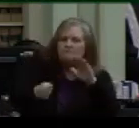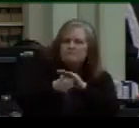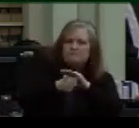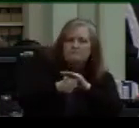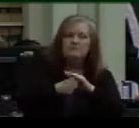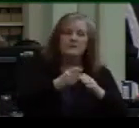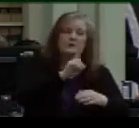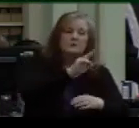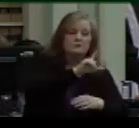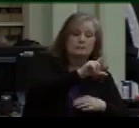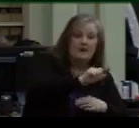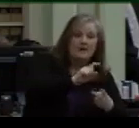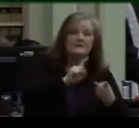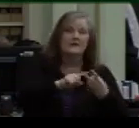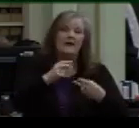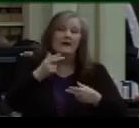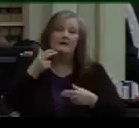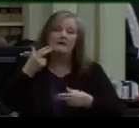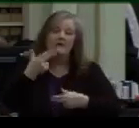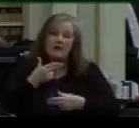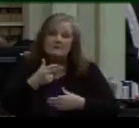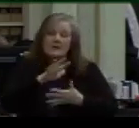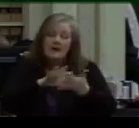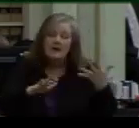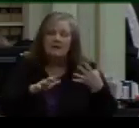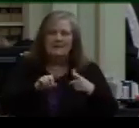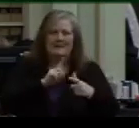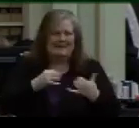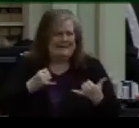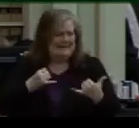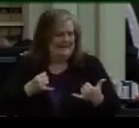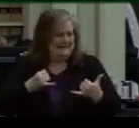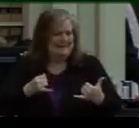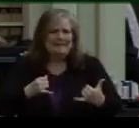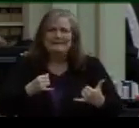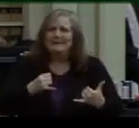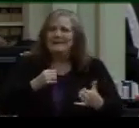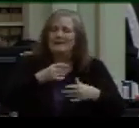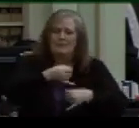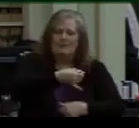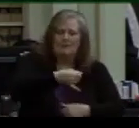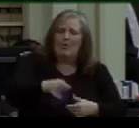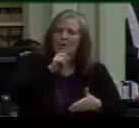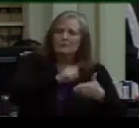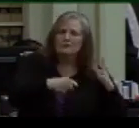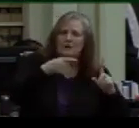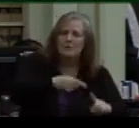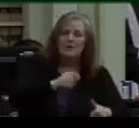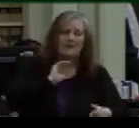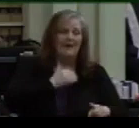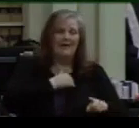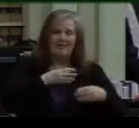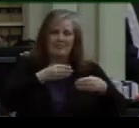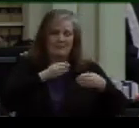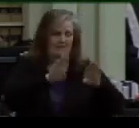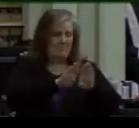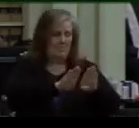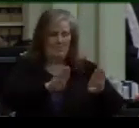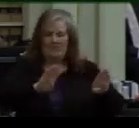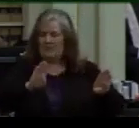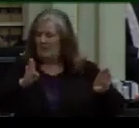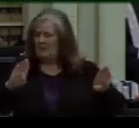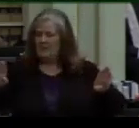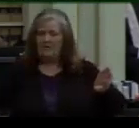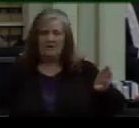existing border checkpoints. The wall that stretches thousands and thousands of miles through wilderness